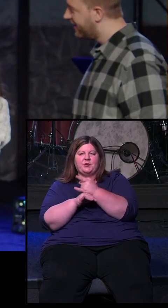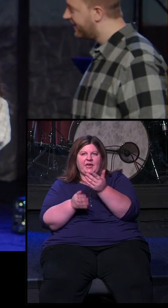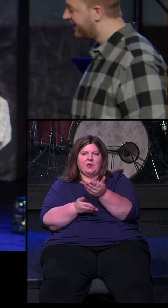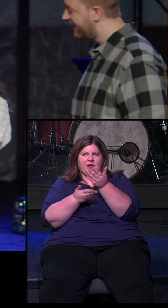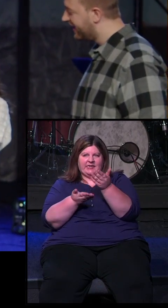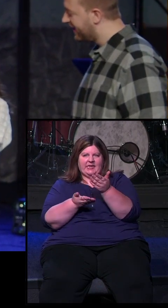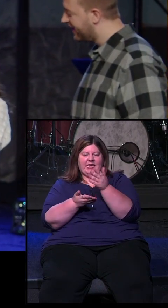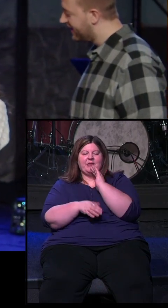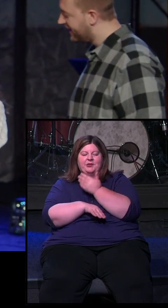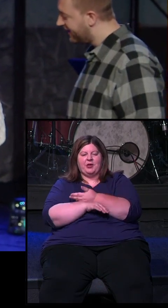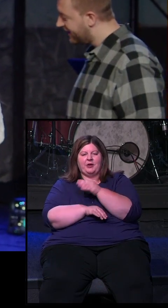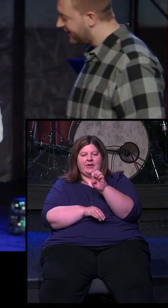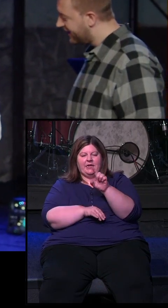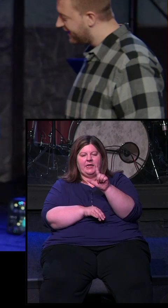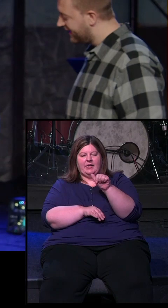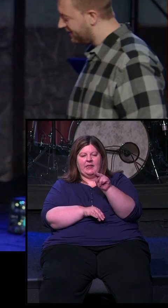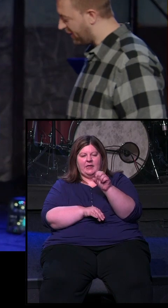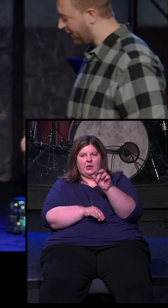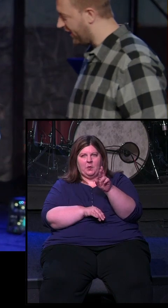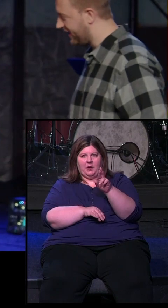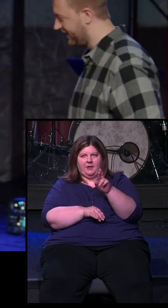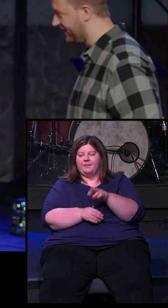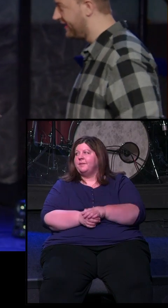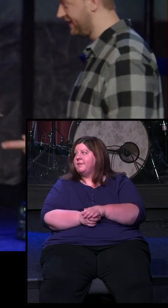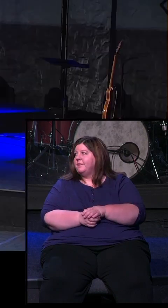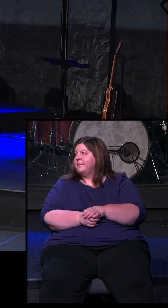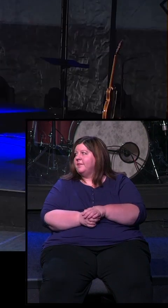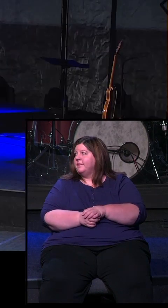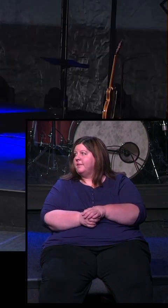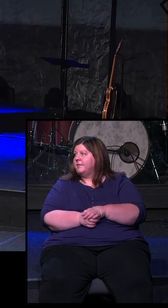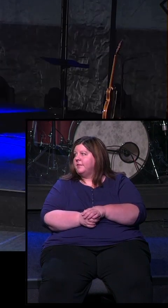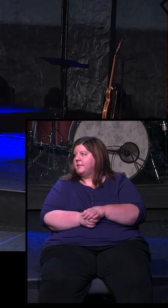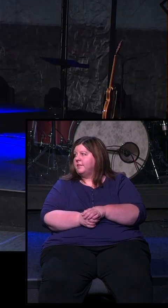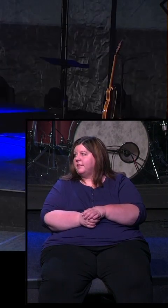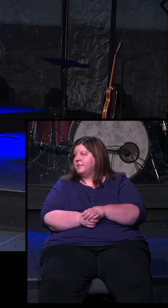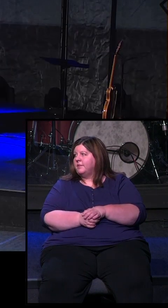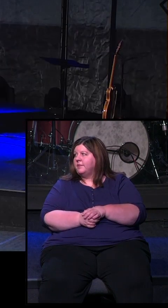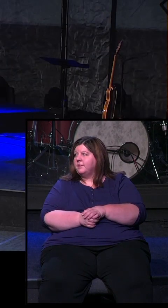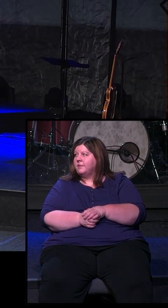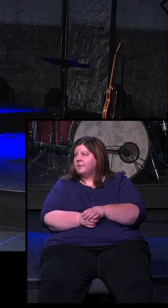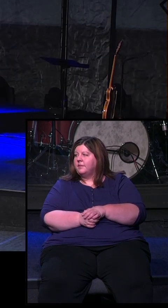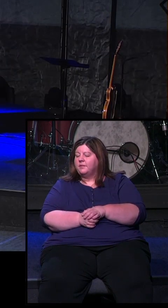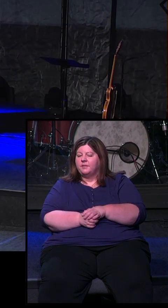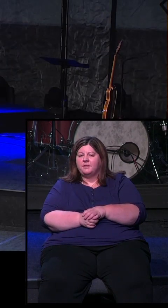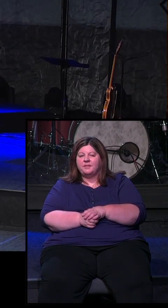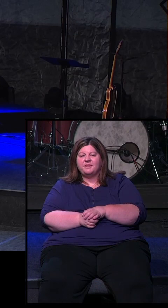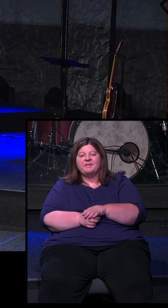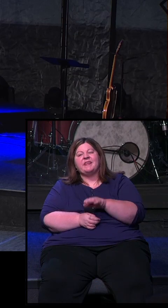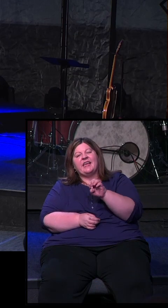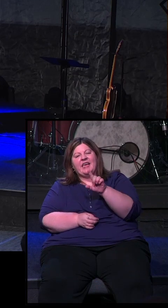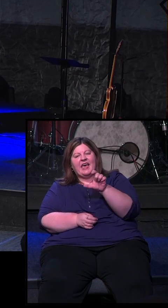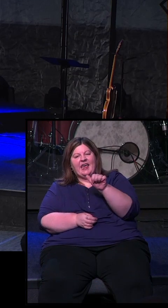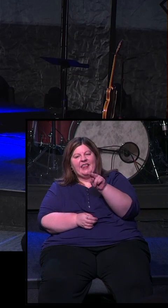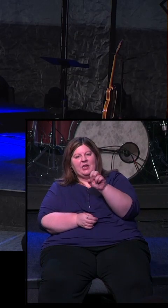dedicating our daughter, Eleanor Esser. Perfect. Go ahead. All right. Eleanor, now dedicate you